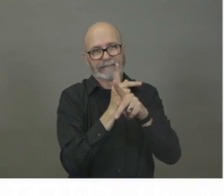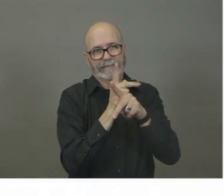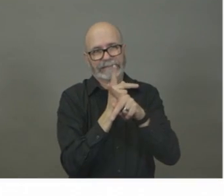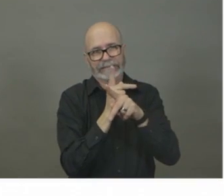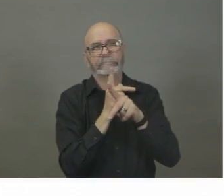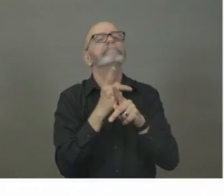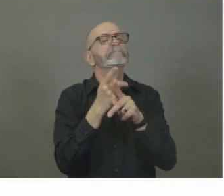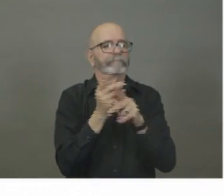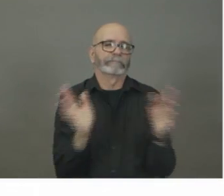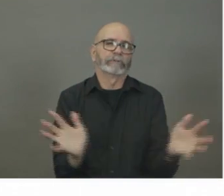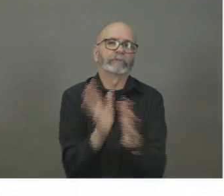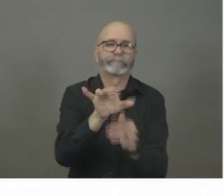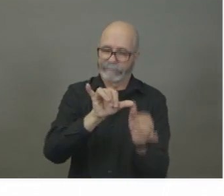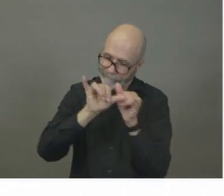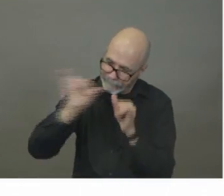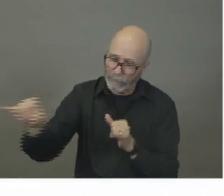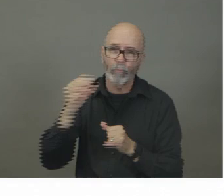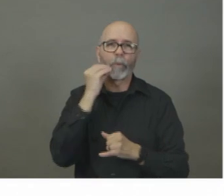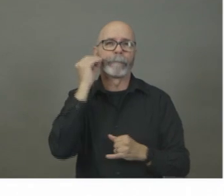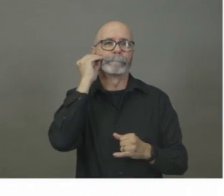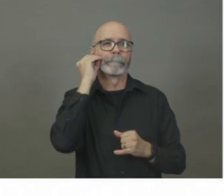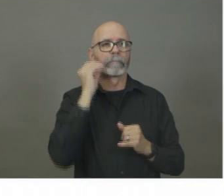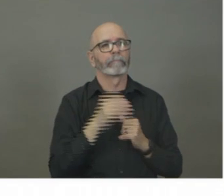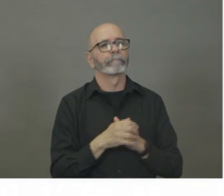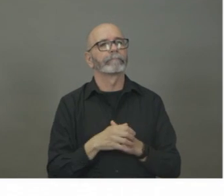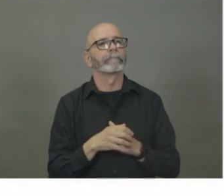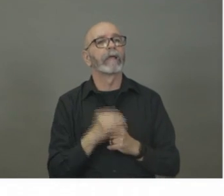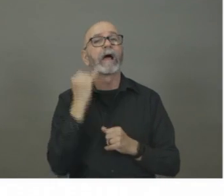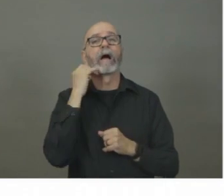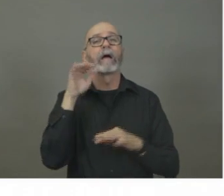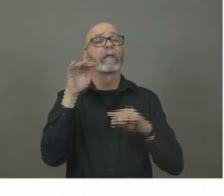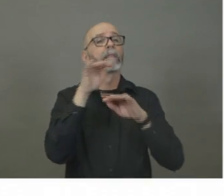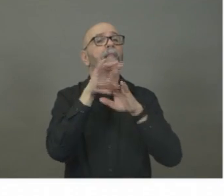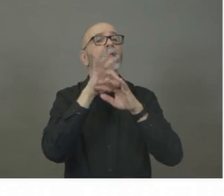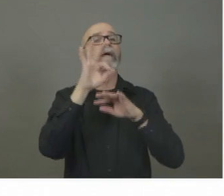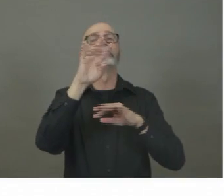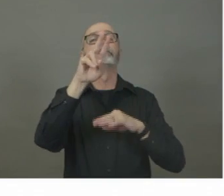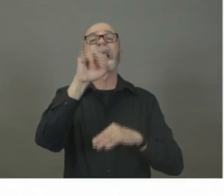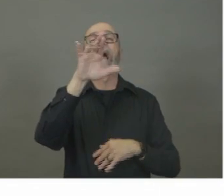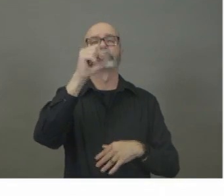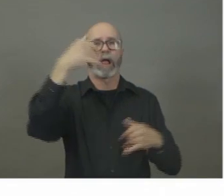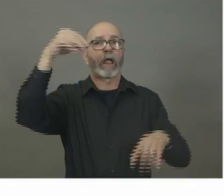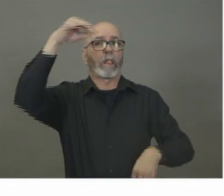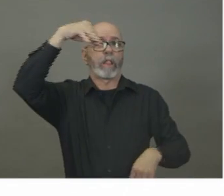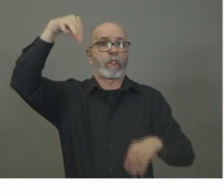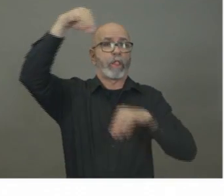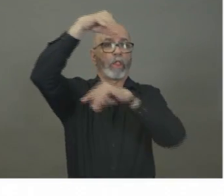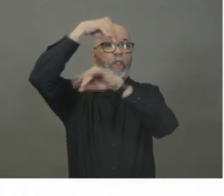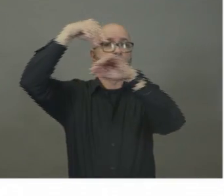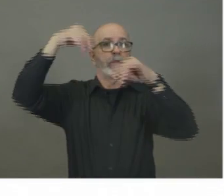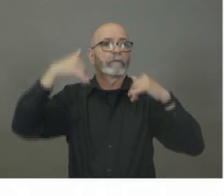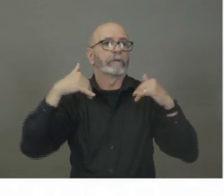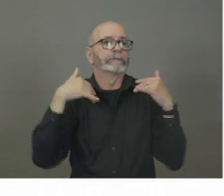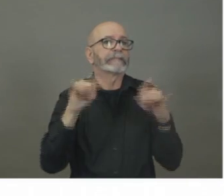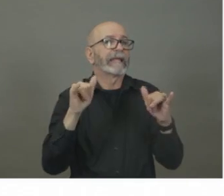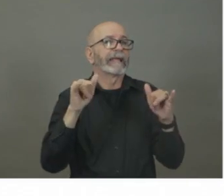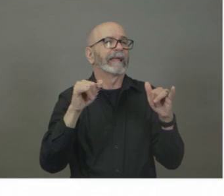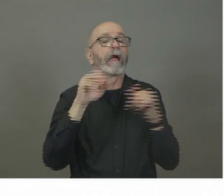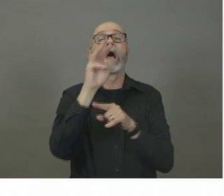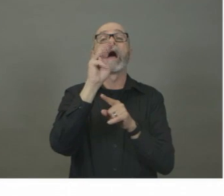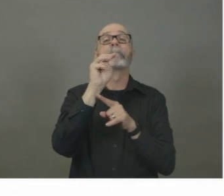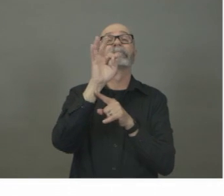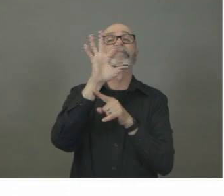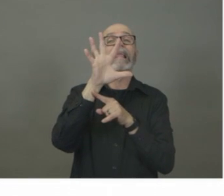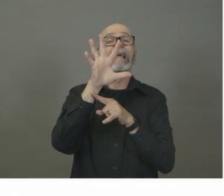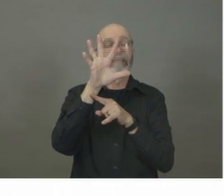virus, so airborne, uh, viruses is the other, uh, time that we would use N95 respirators. And so for example, um, measles